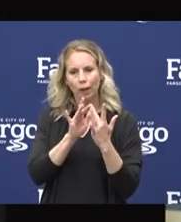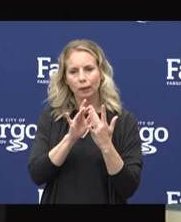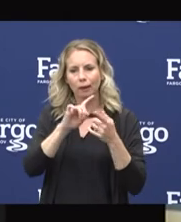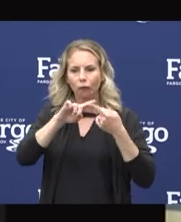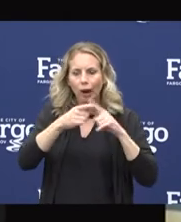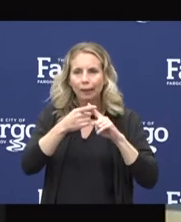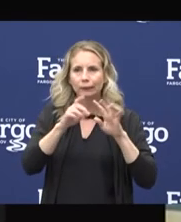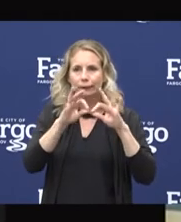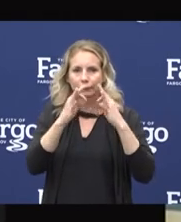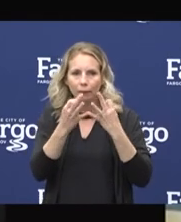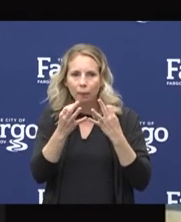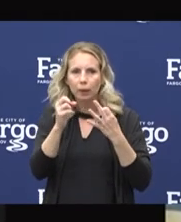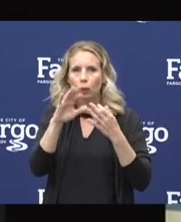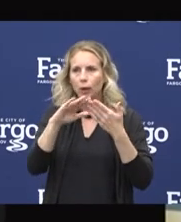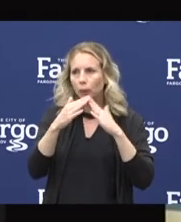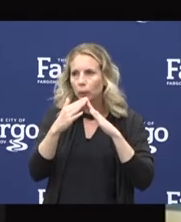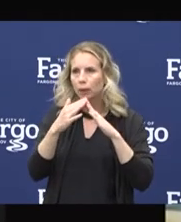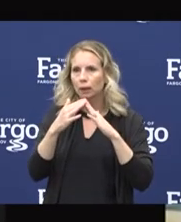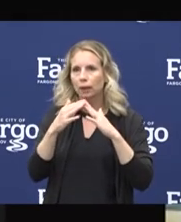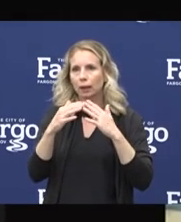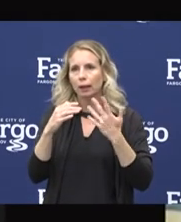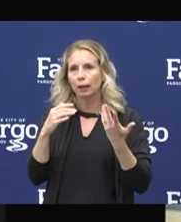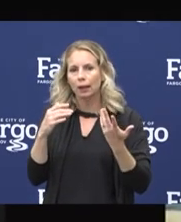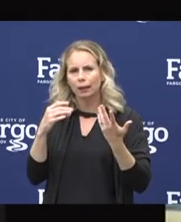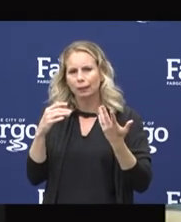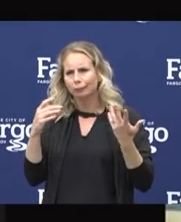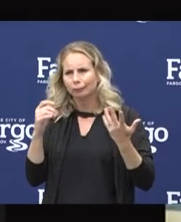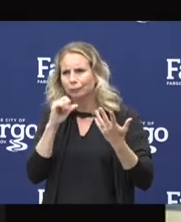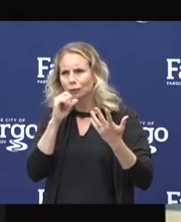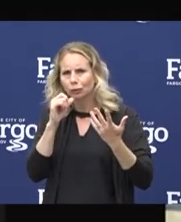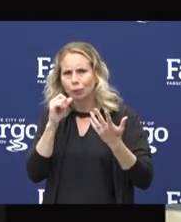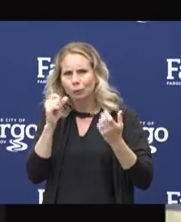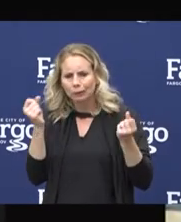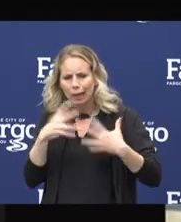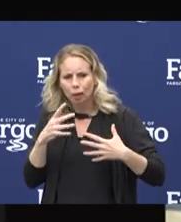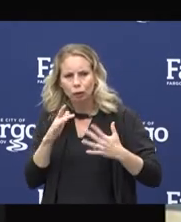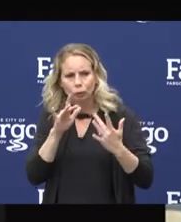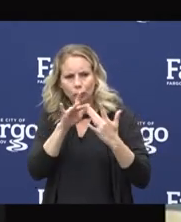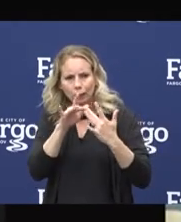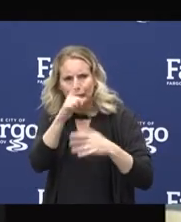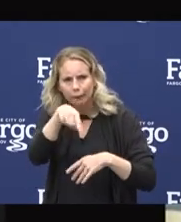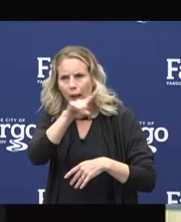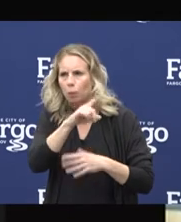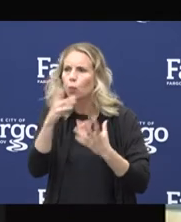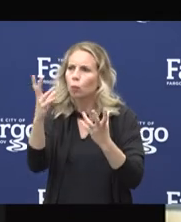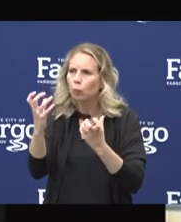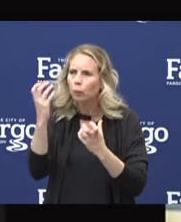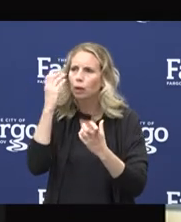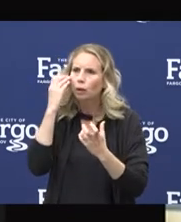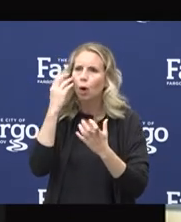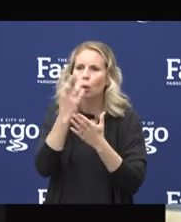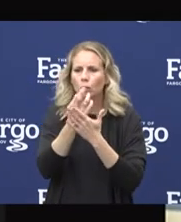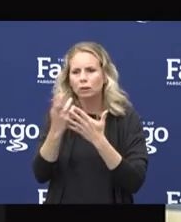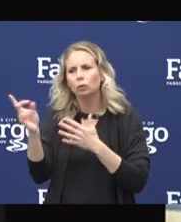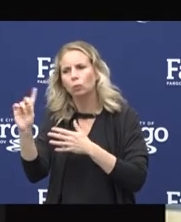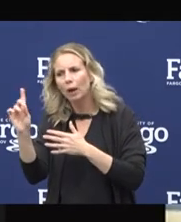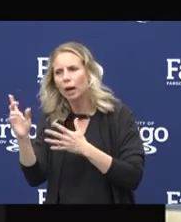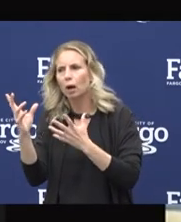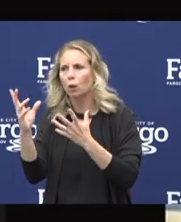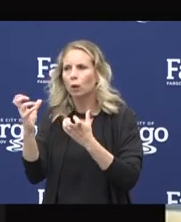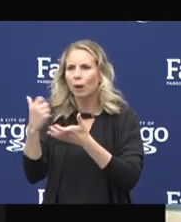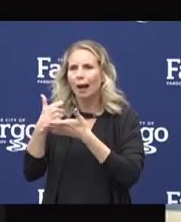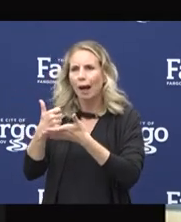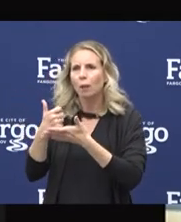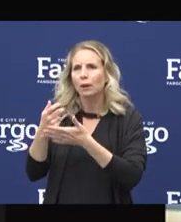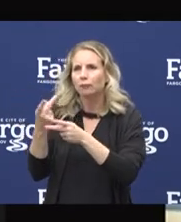someone in your community group that serves as one of your leaders. Because we're trying to connect to them so they know where those resources are. And we know that